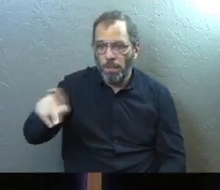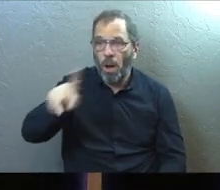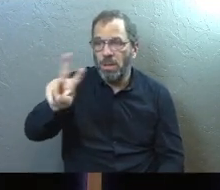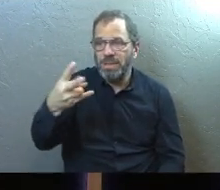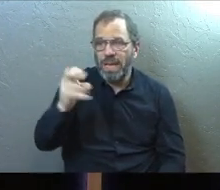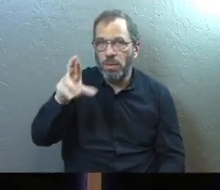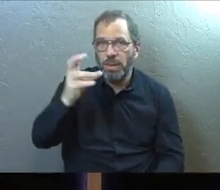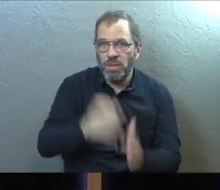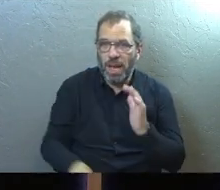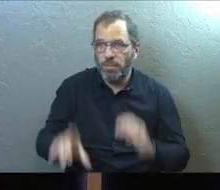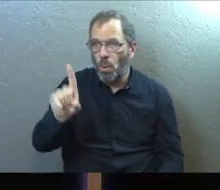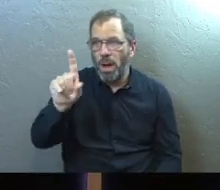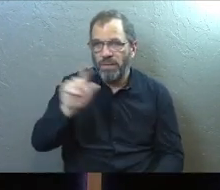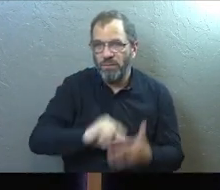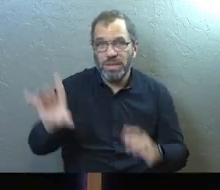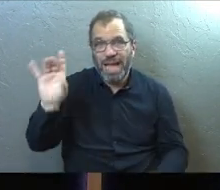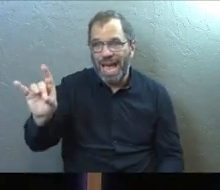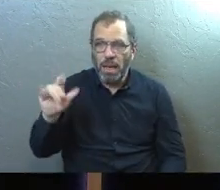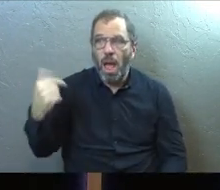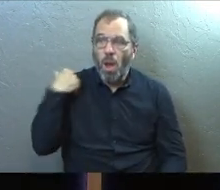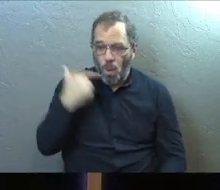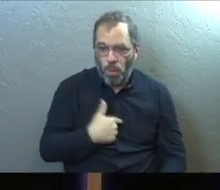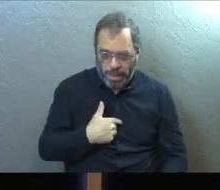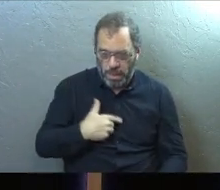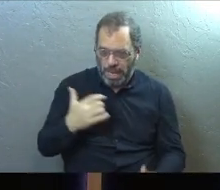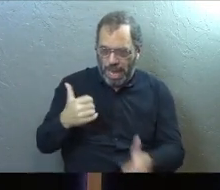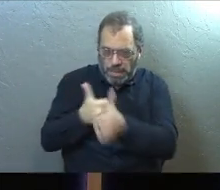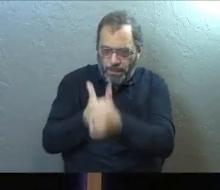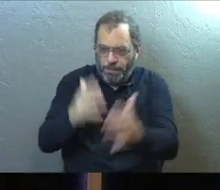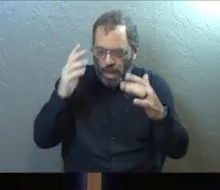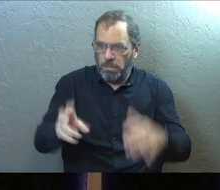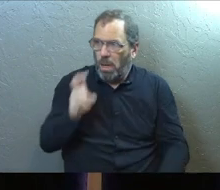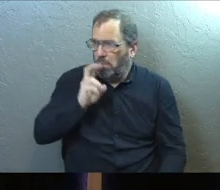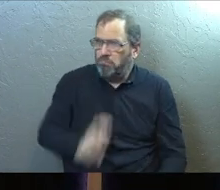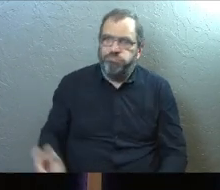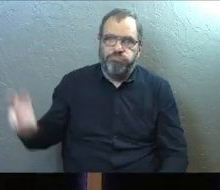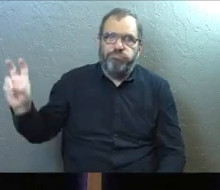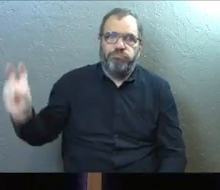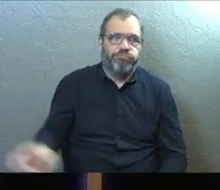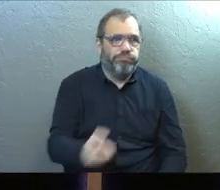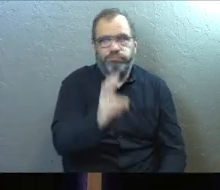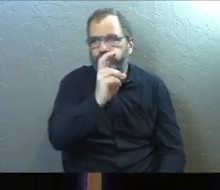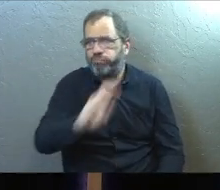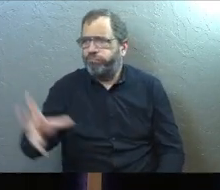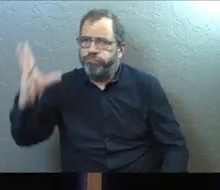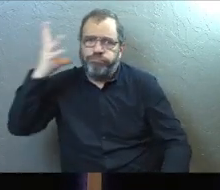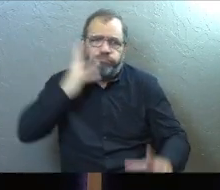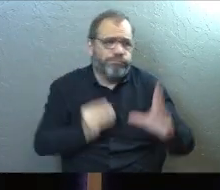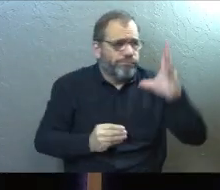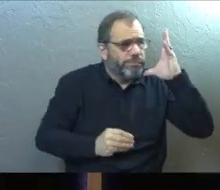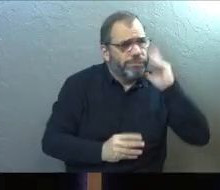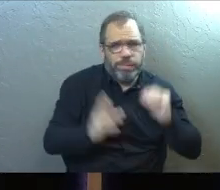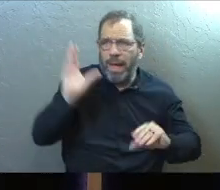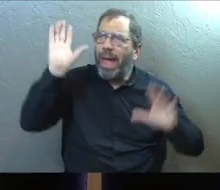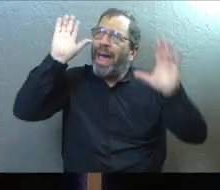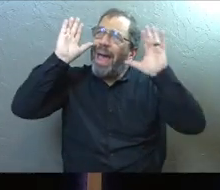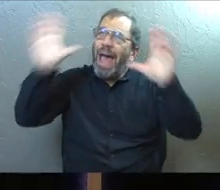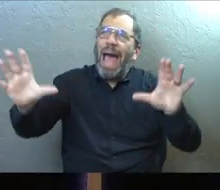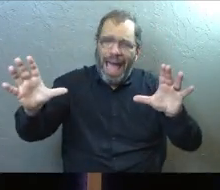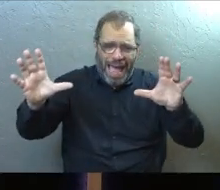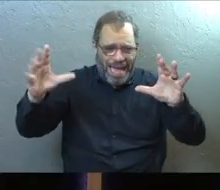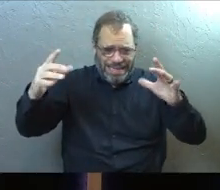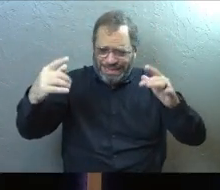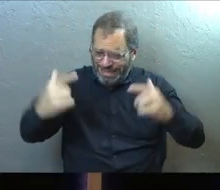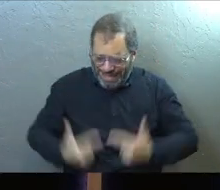Corinthians one eight saying that, that we as apostles had been traveling along and going through so much stuff that he said that we